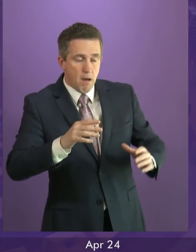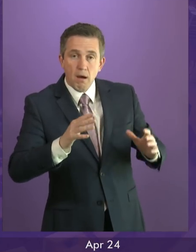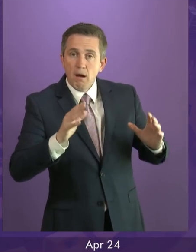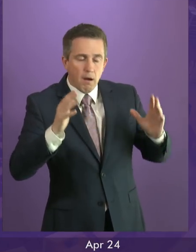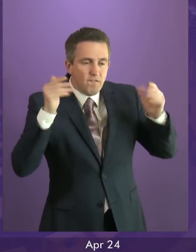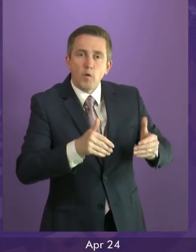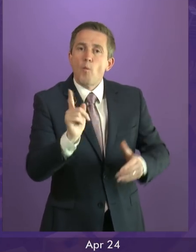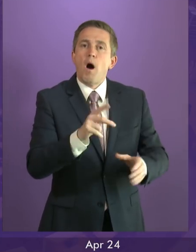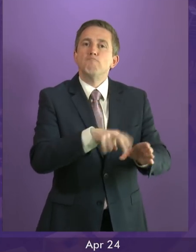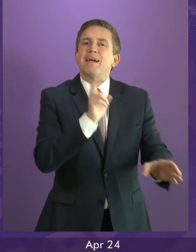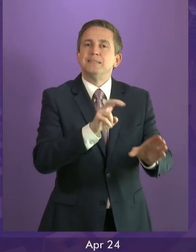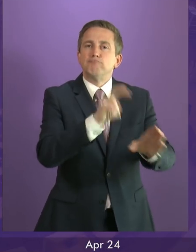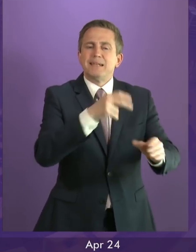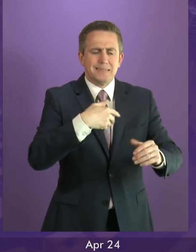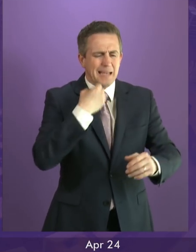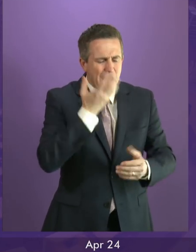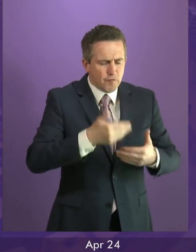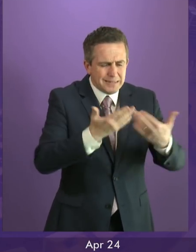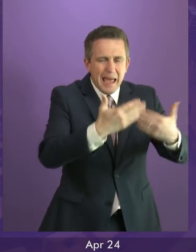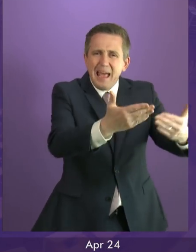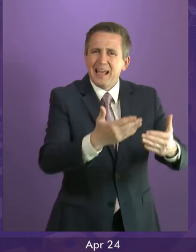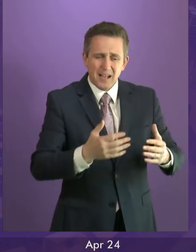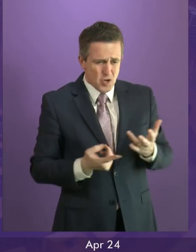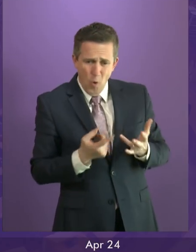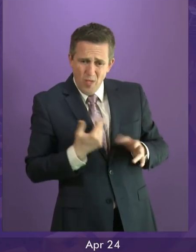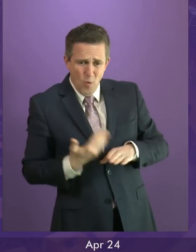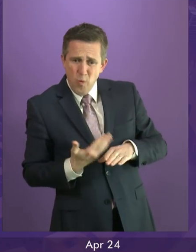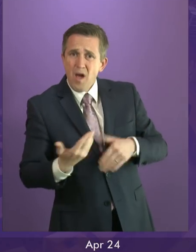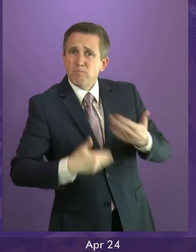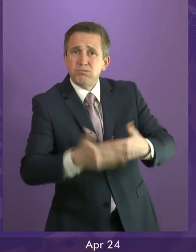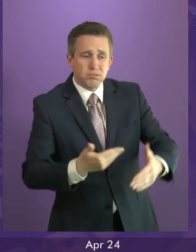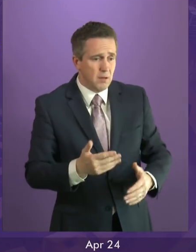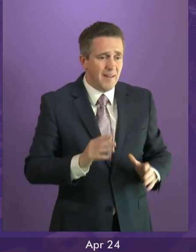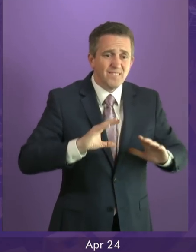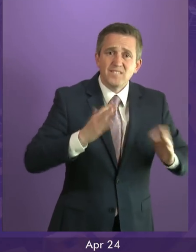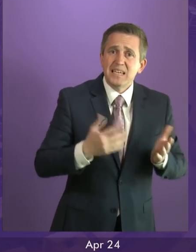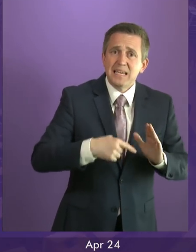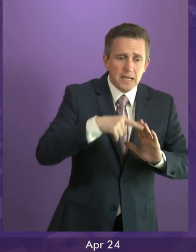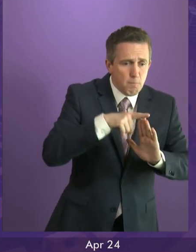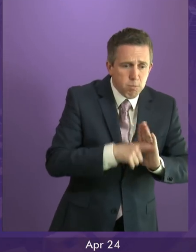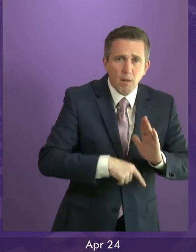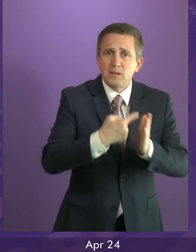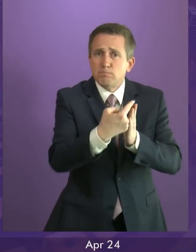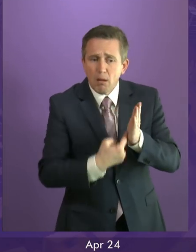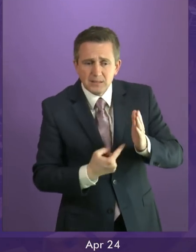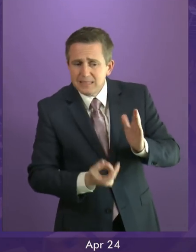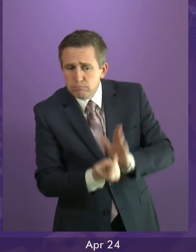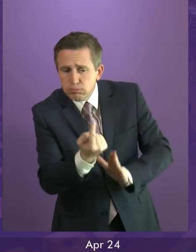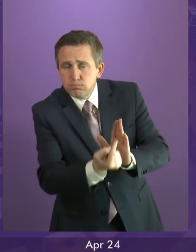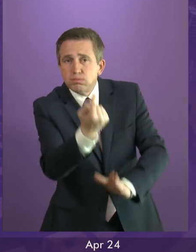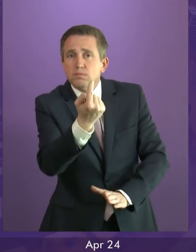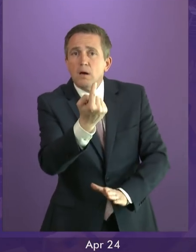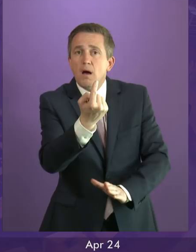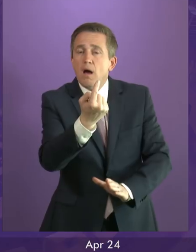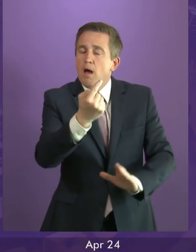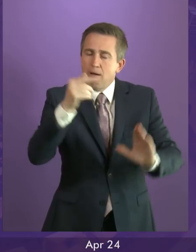-Brexit legislation before the House of Commons right now. There is no policy agenda on any issue except